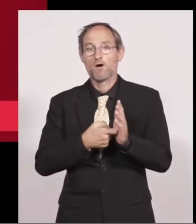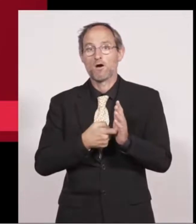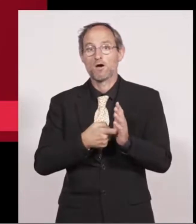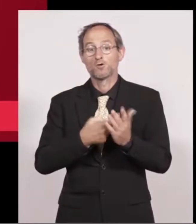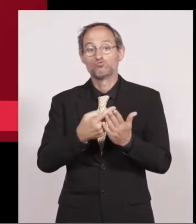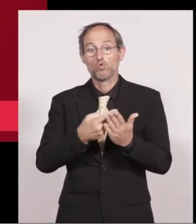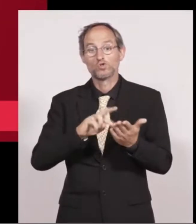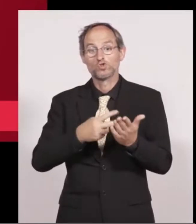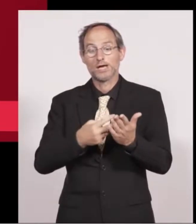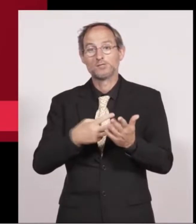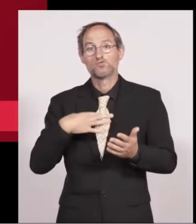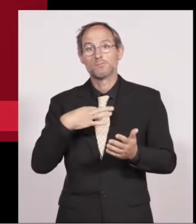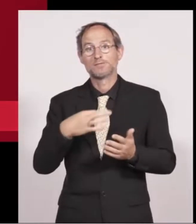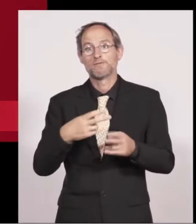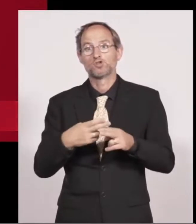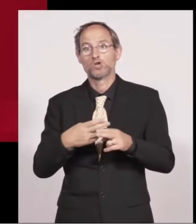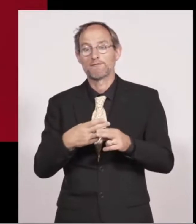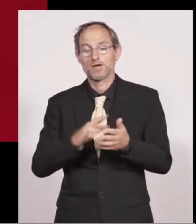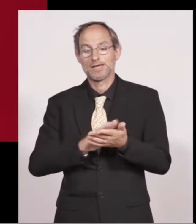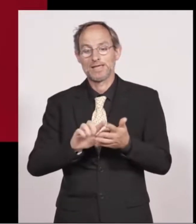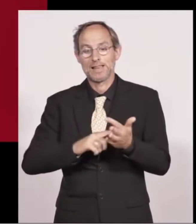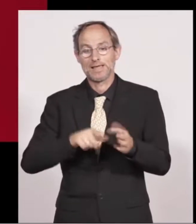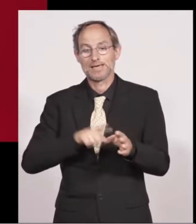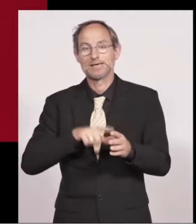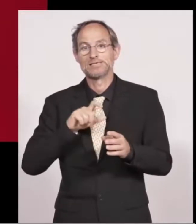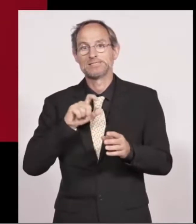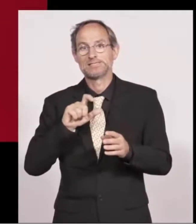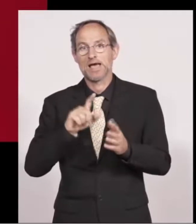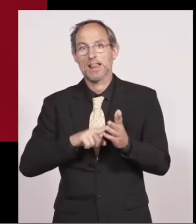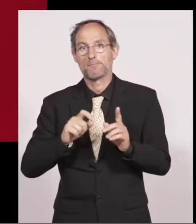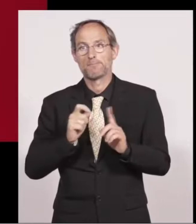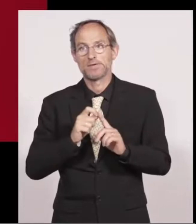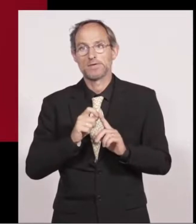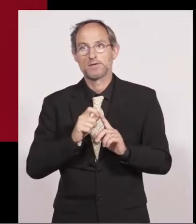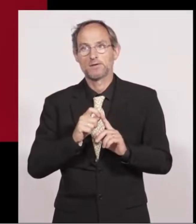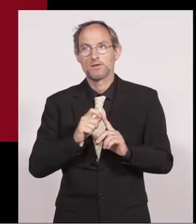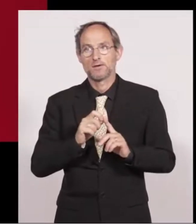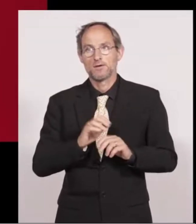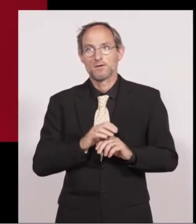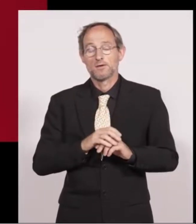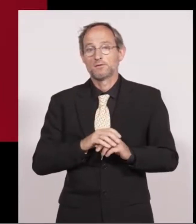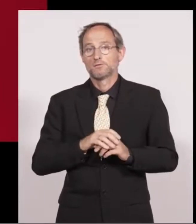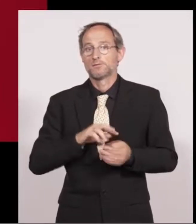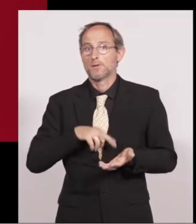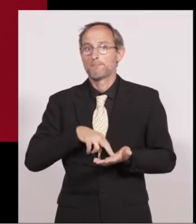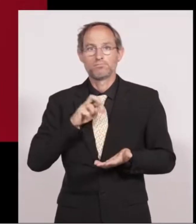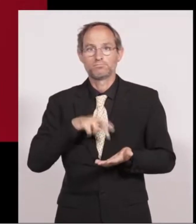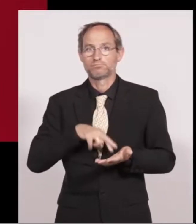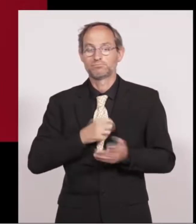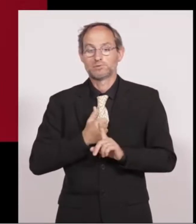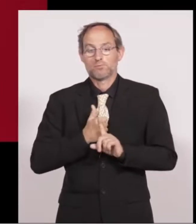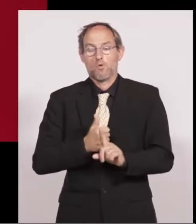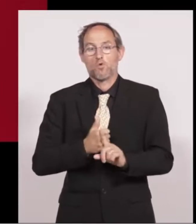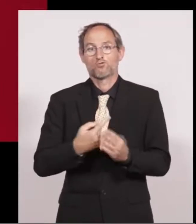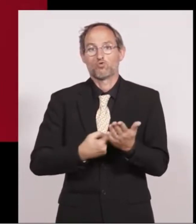rule change on behalf of Sheffield Healey CLP I'm really pleased to be able to support